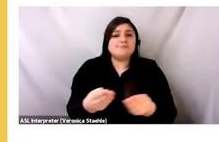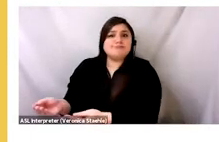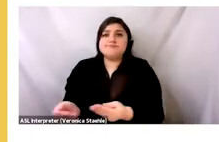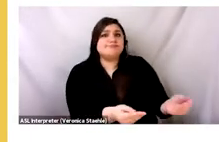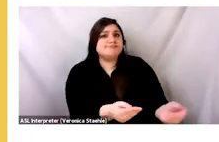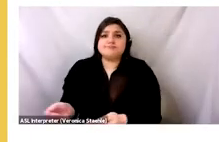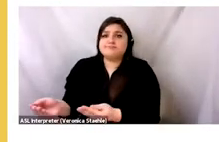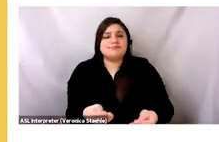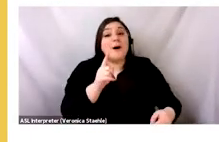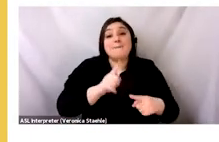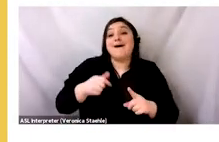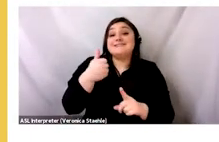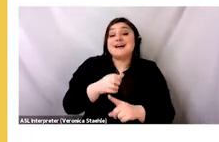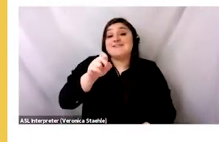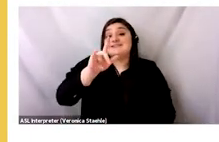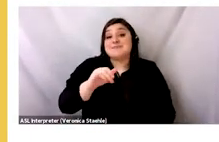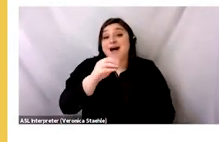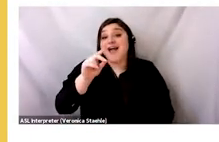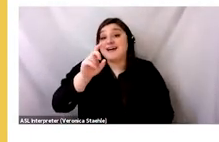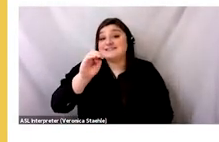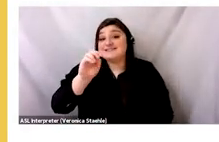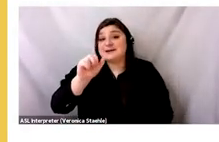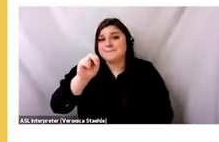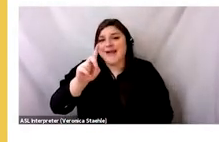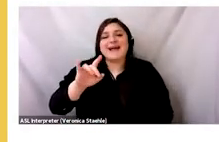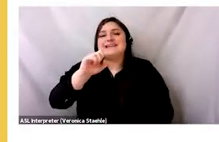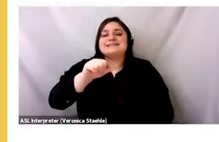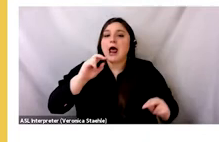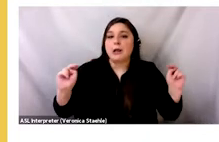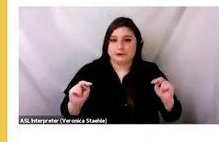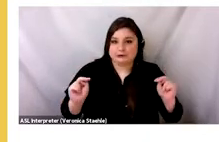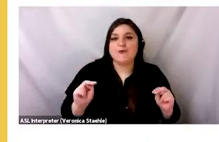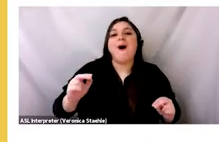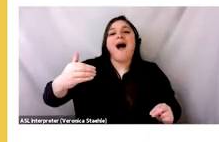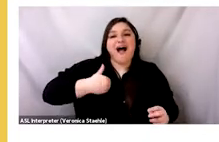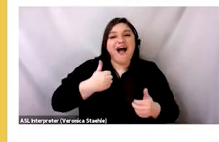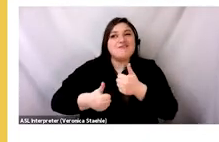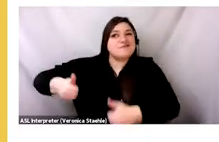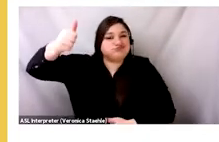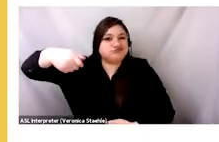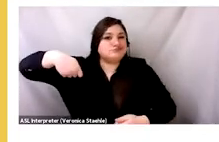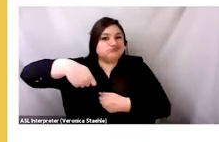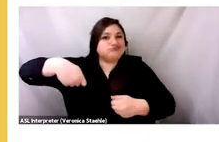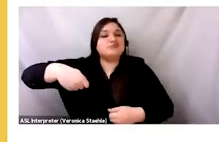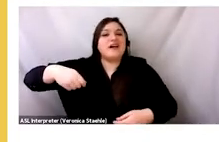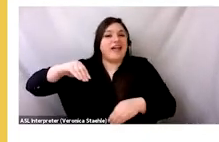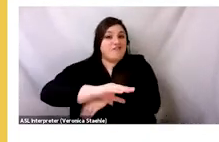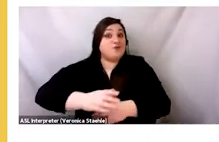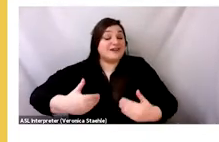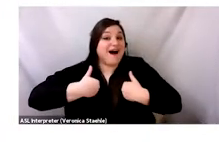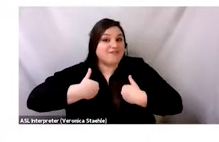you know, very much is not neutral. And if we want to solve fashion's waste crisis, then we're going to have to reckon, you know, with these colonial roots.